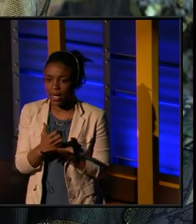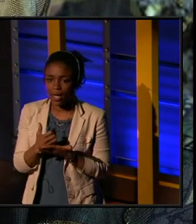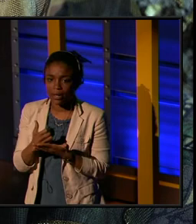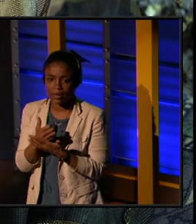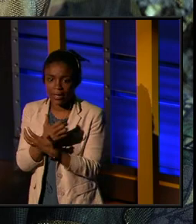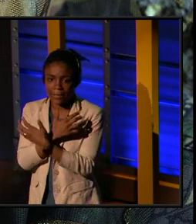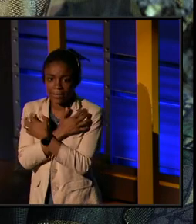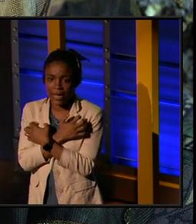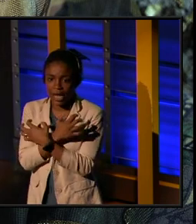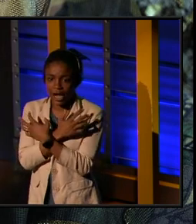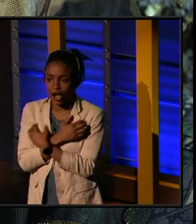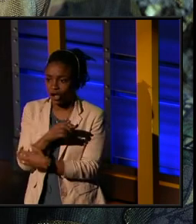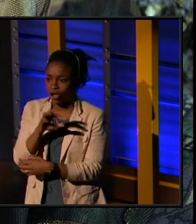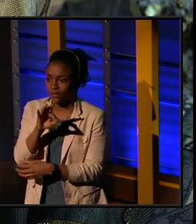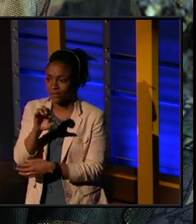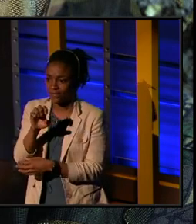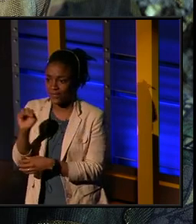feet?